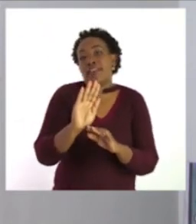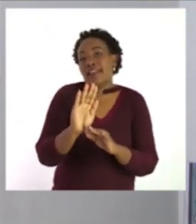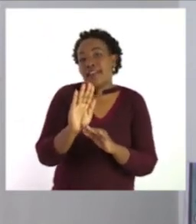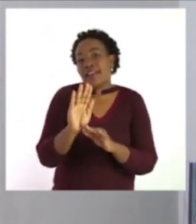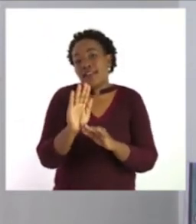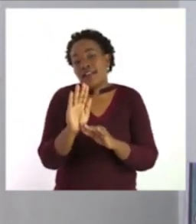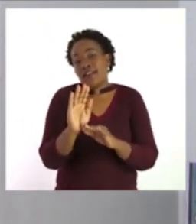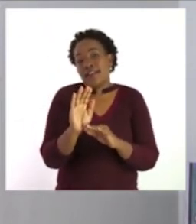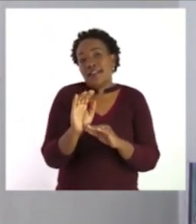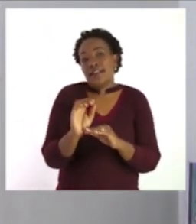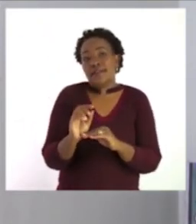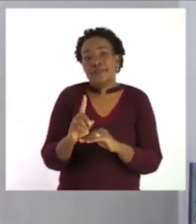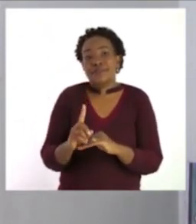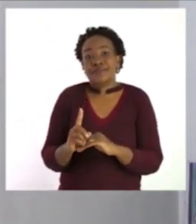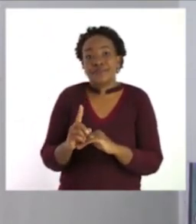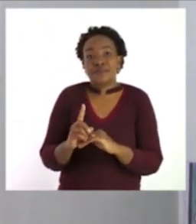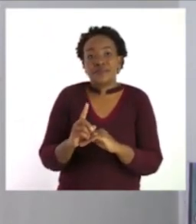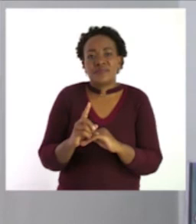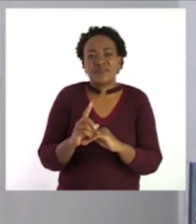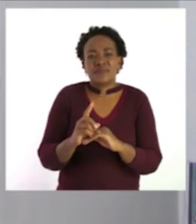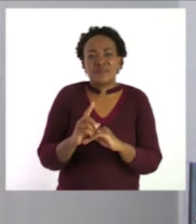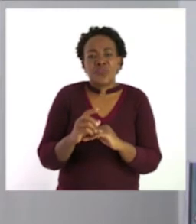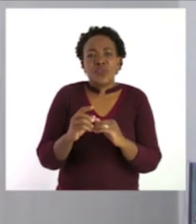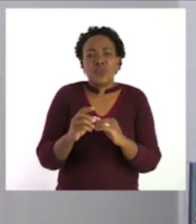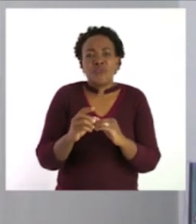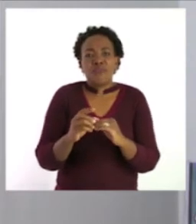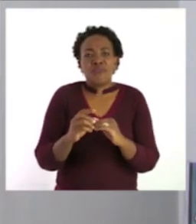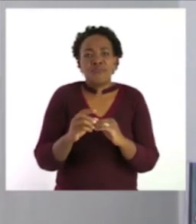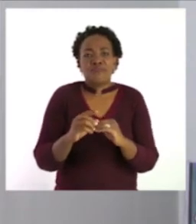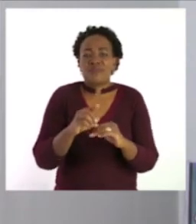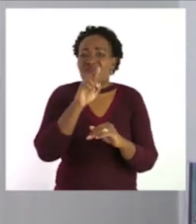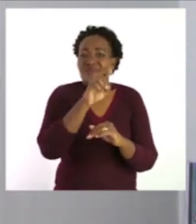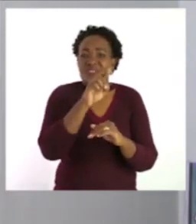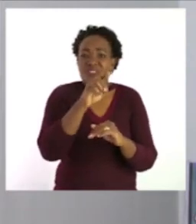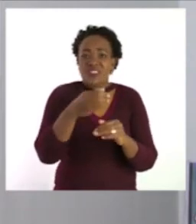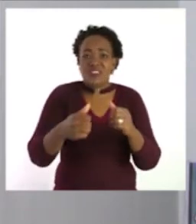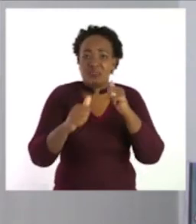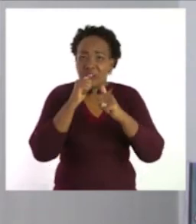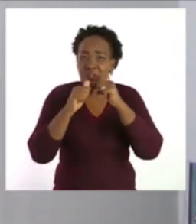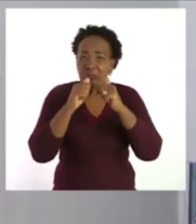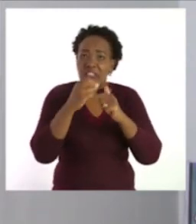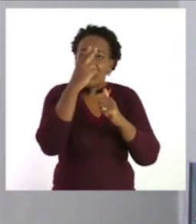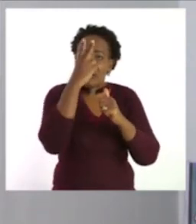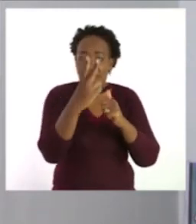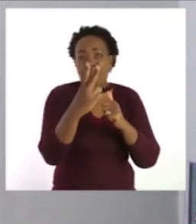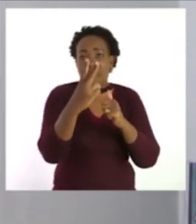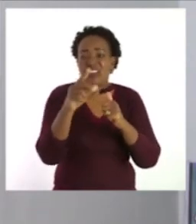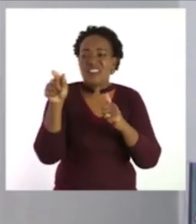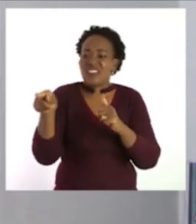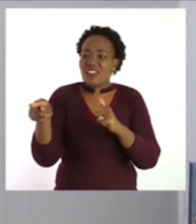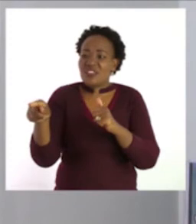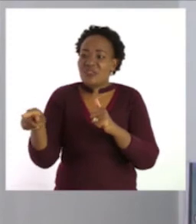Okay. So, this one will eat the two pieces. And the other one will eat the three